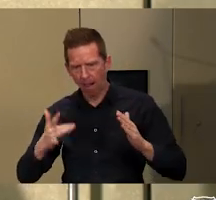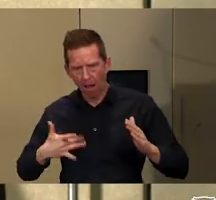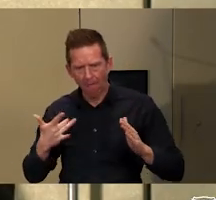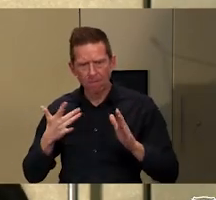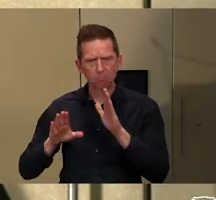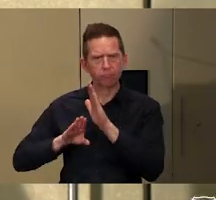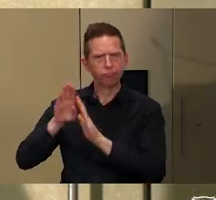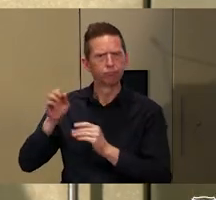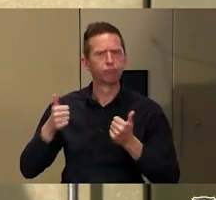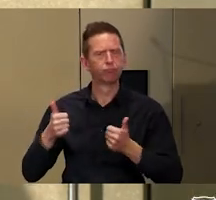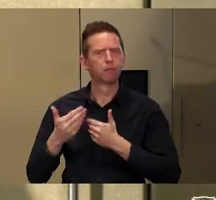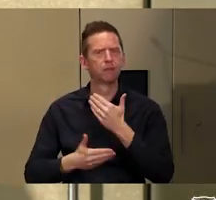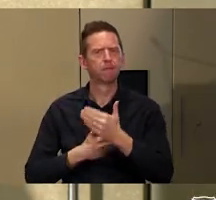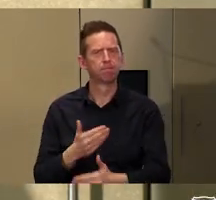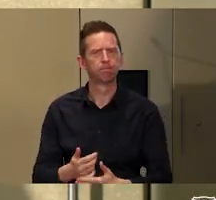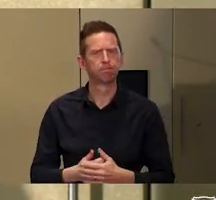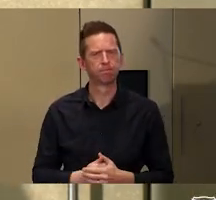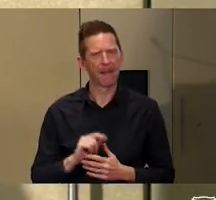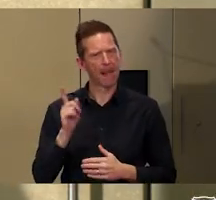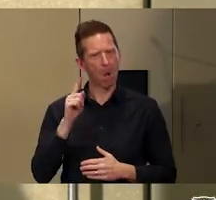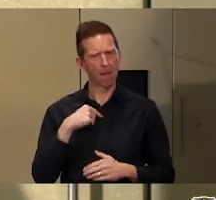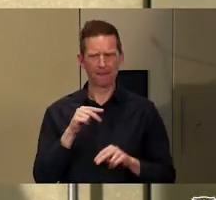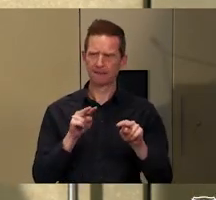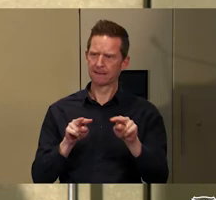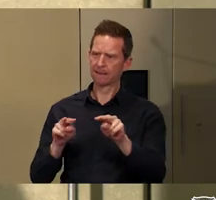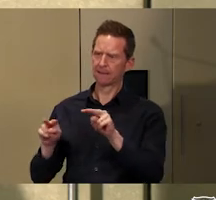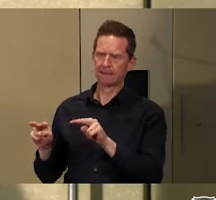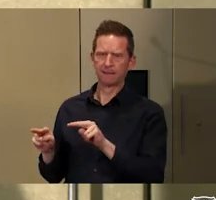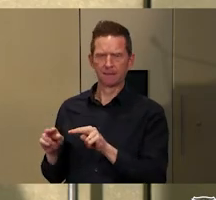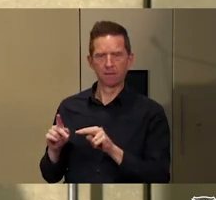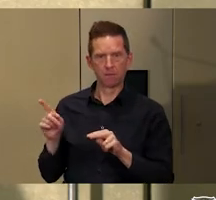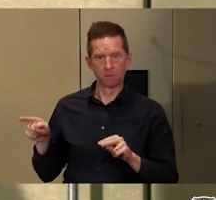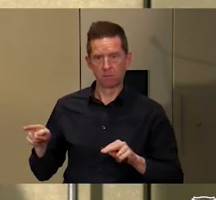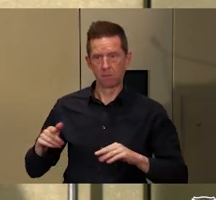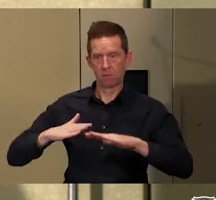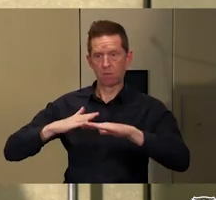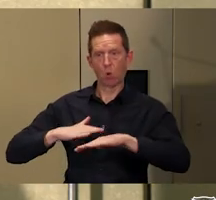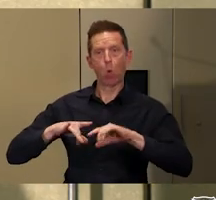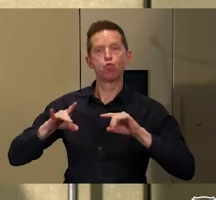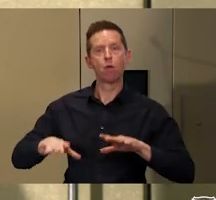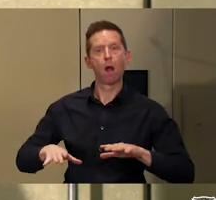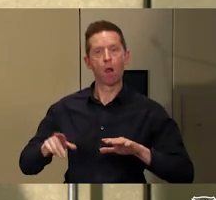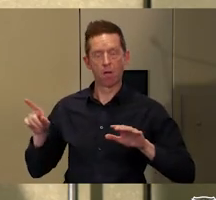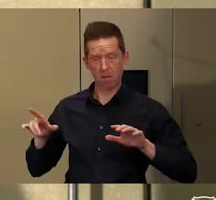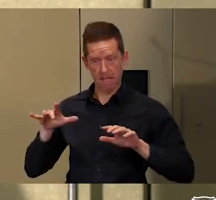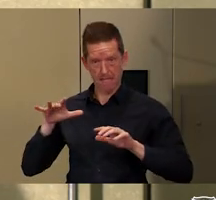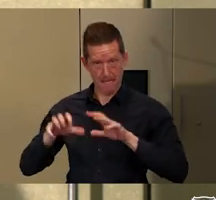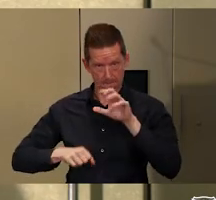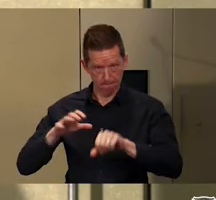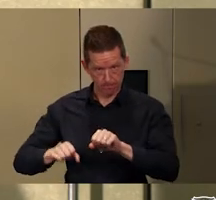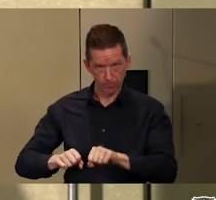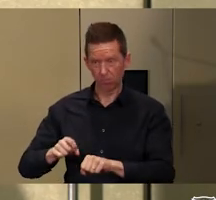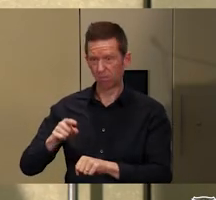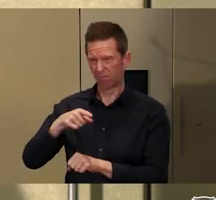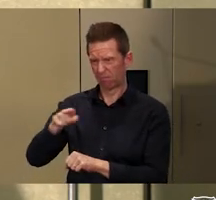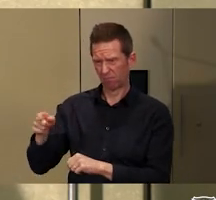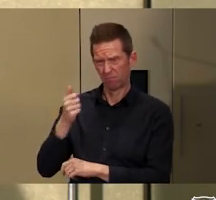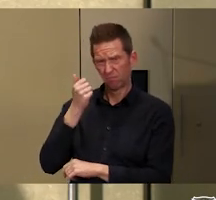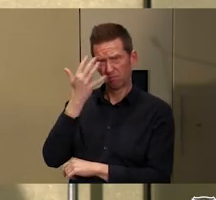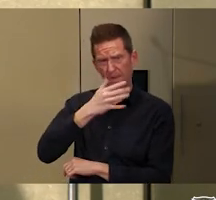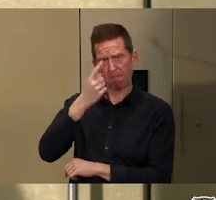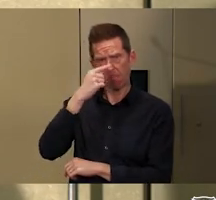the economics of terra nullius, where Indigenous people are being forced to move off country